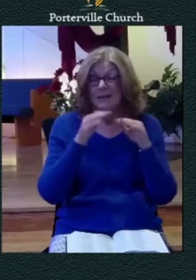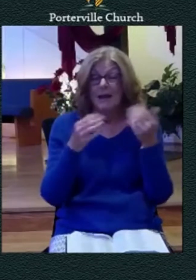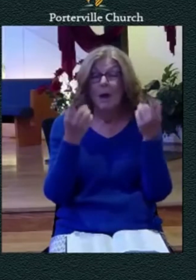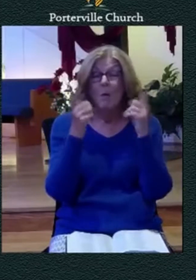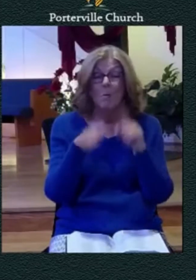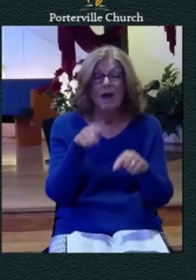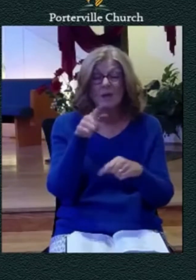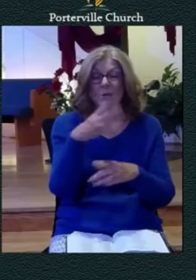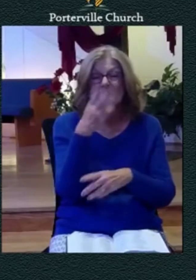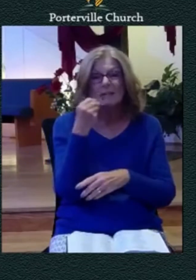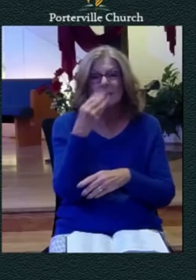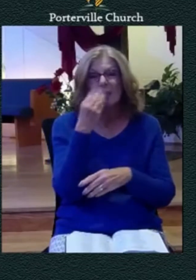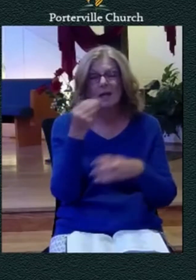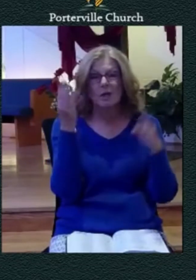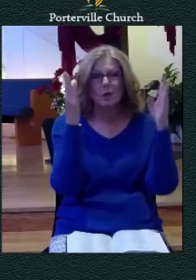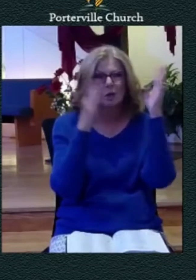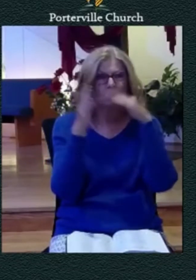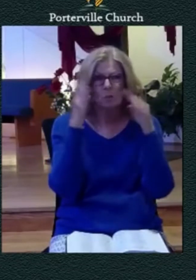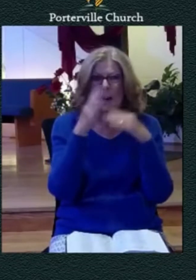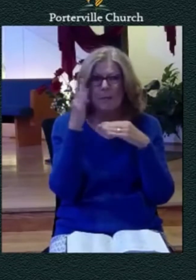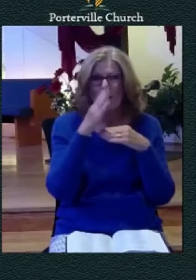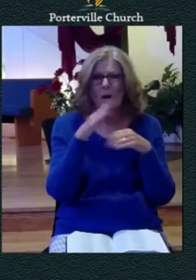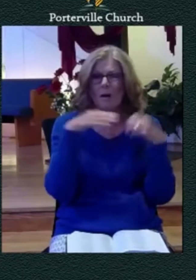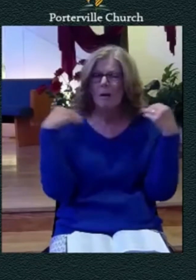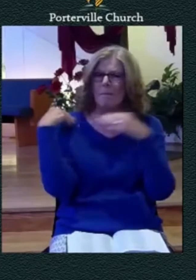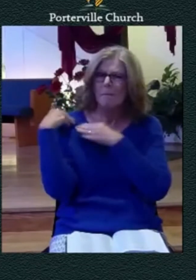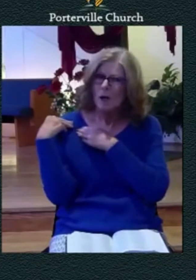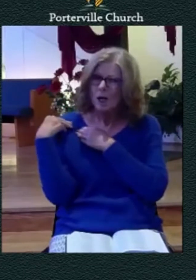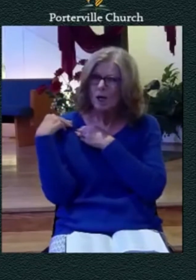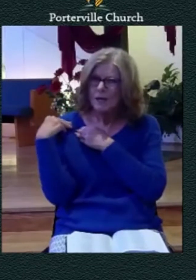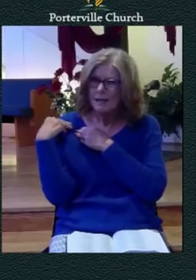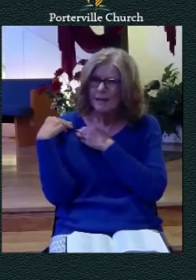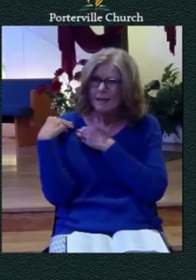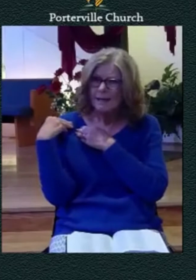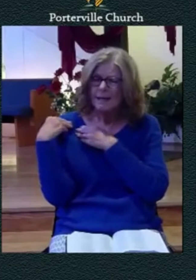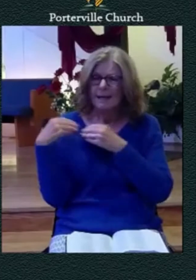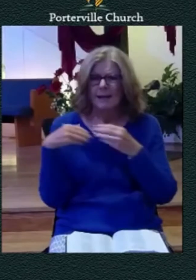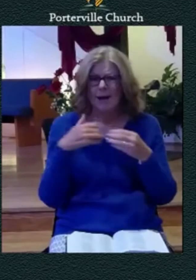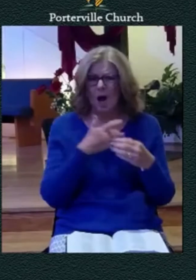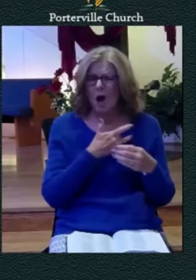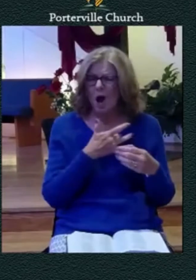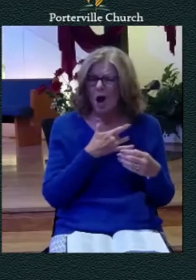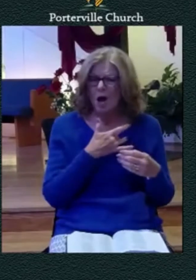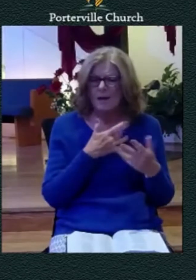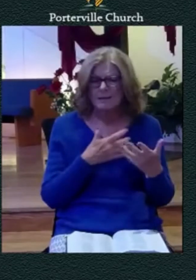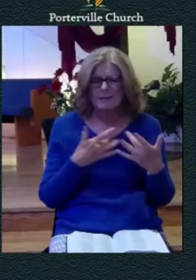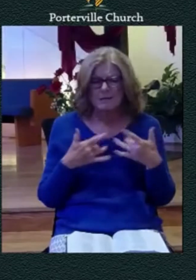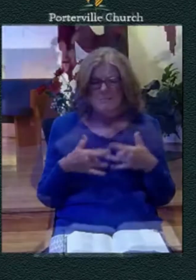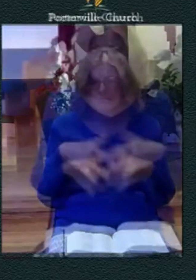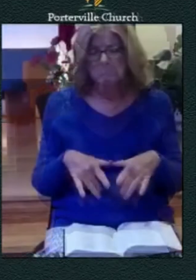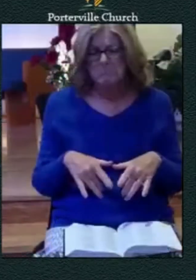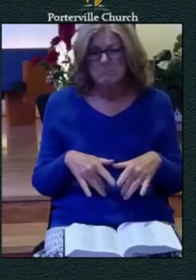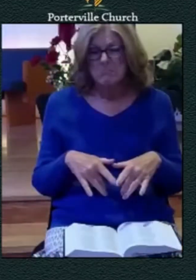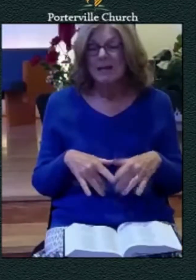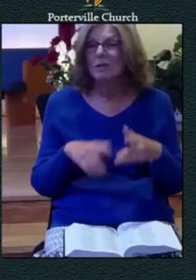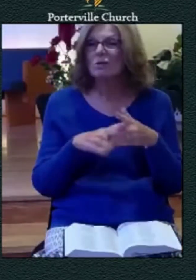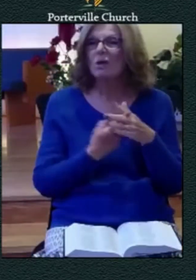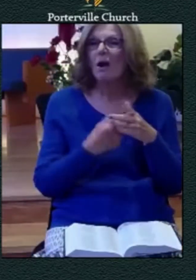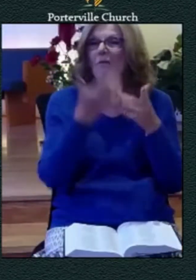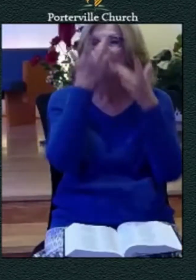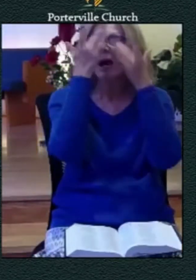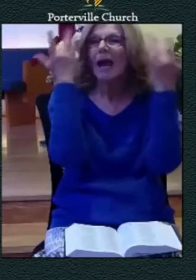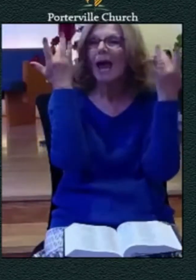burdening your heart it's really easy to to start to forget certain vital truths